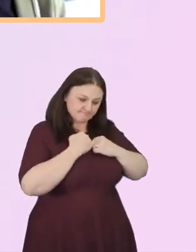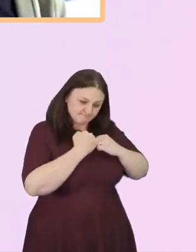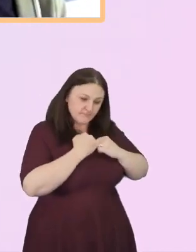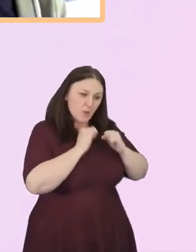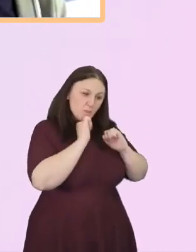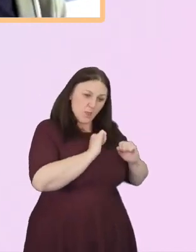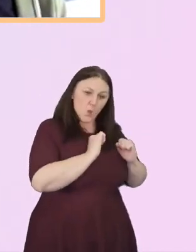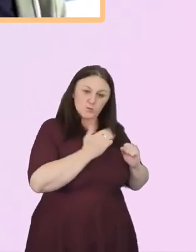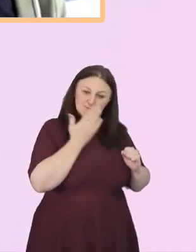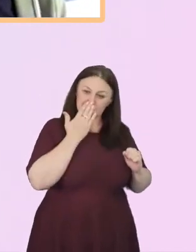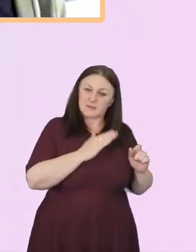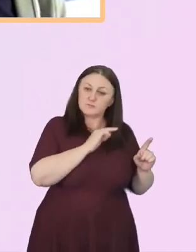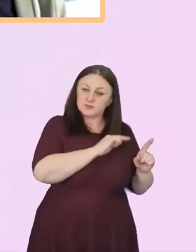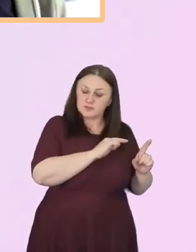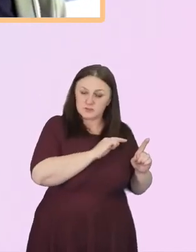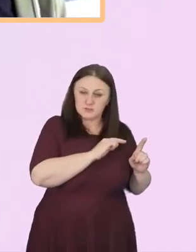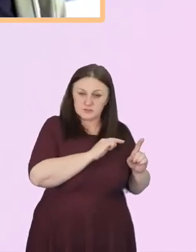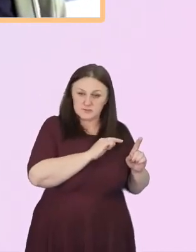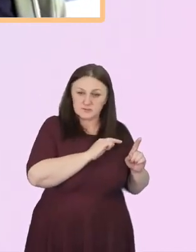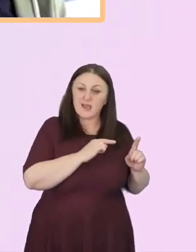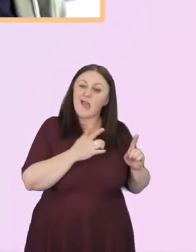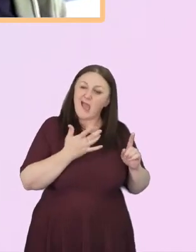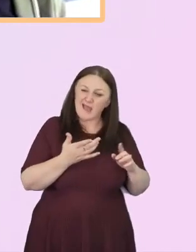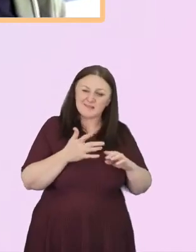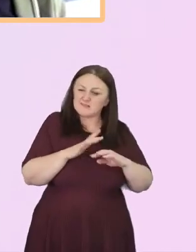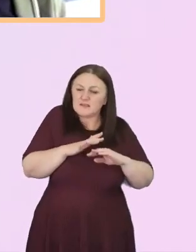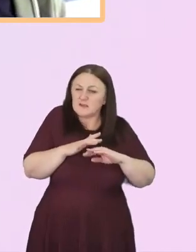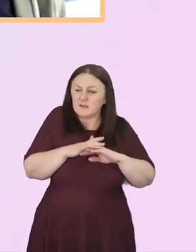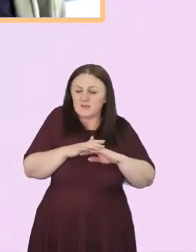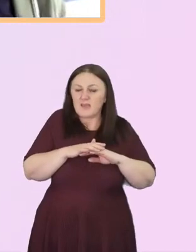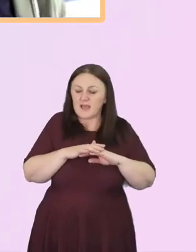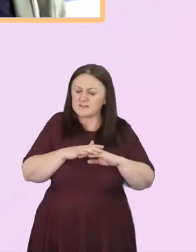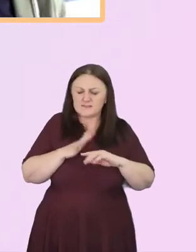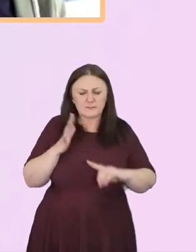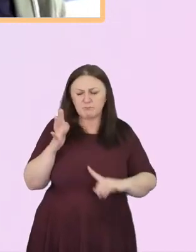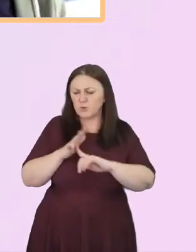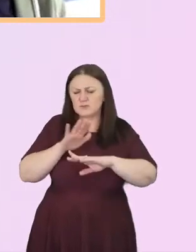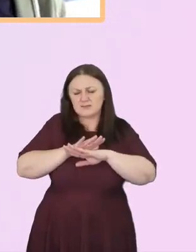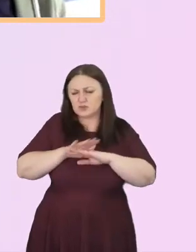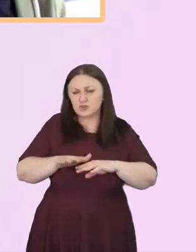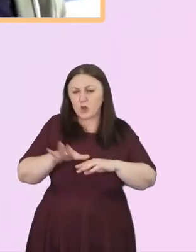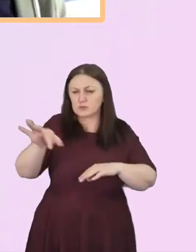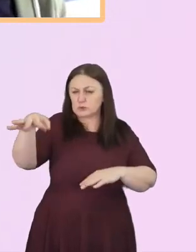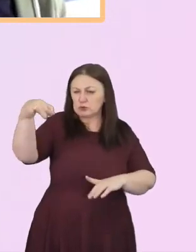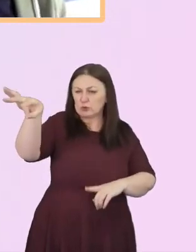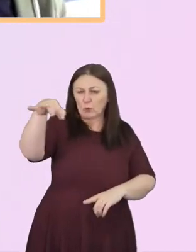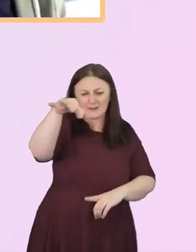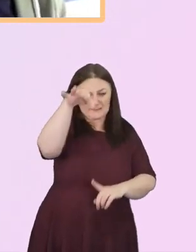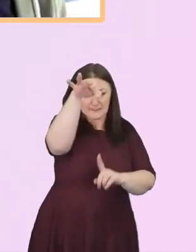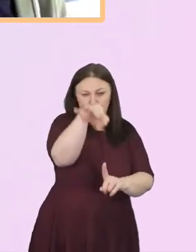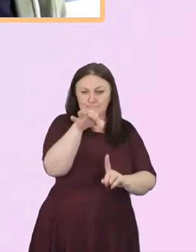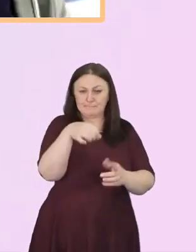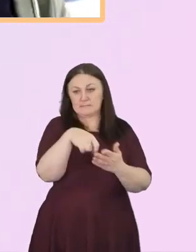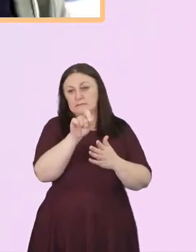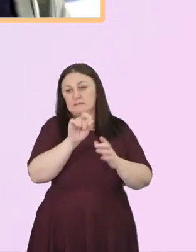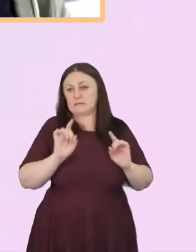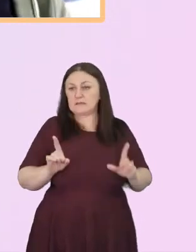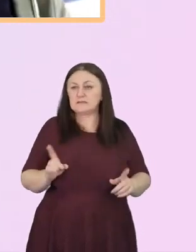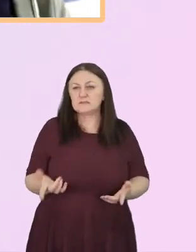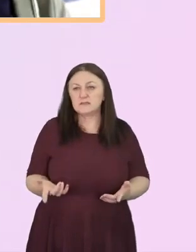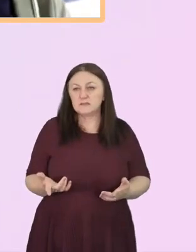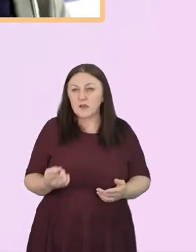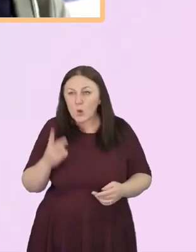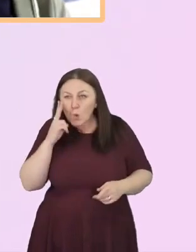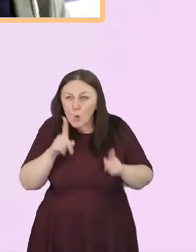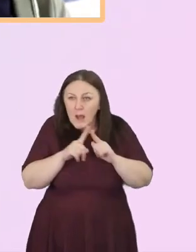maybe just thinking, sort of getting away from that tokenism. I think that's an important thing. Sorry, but like Mary was about to